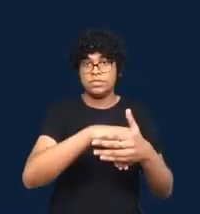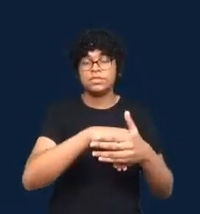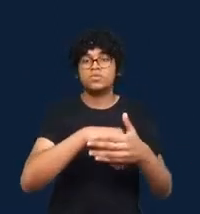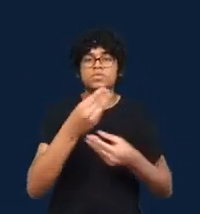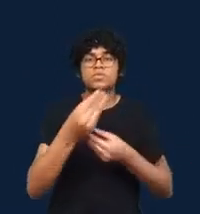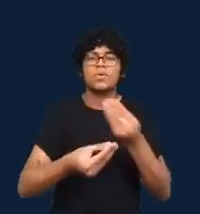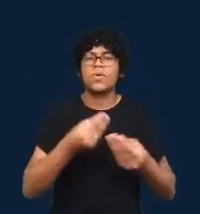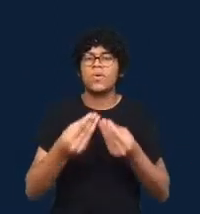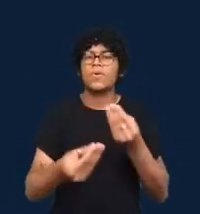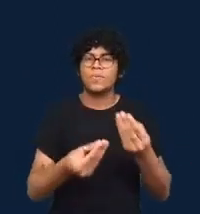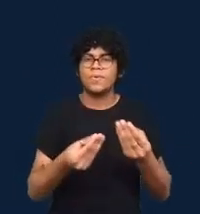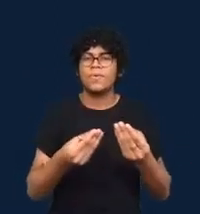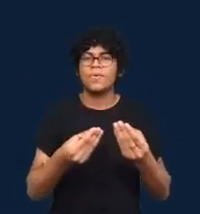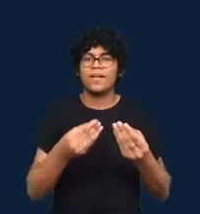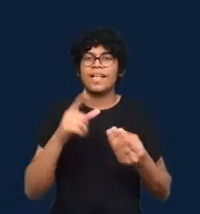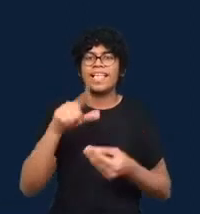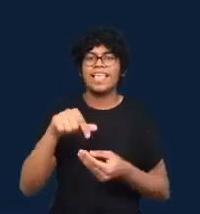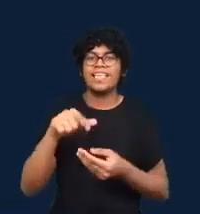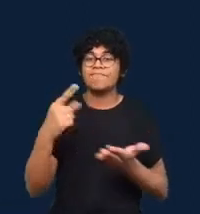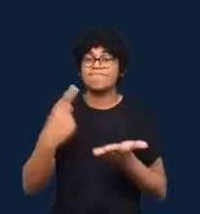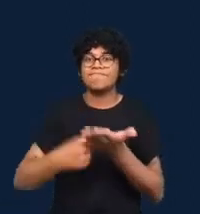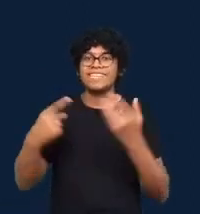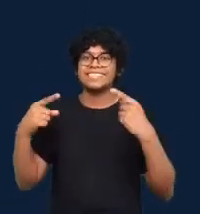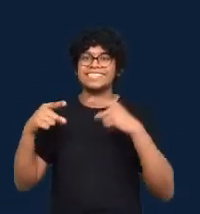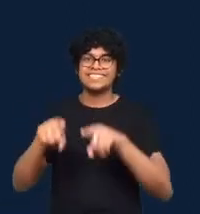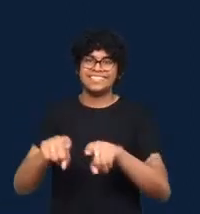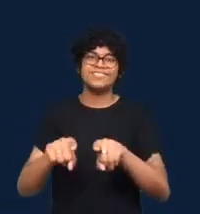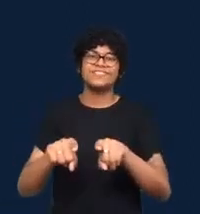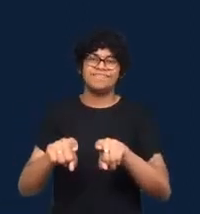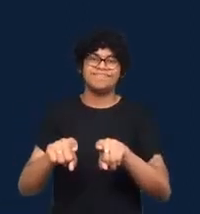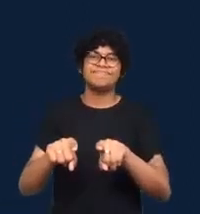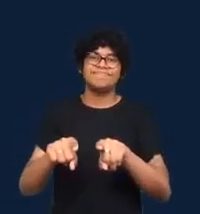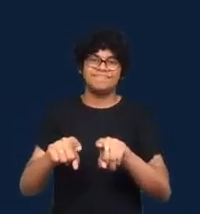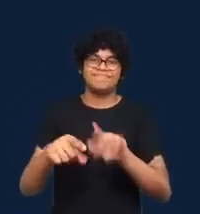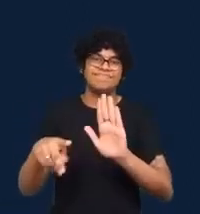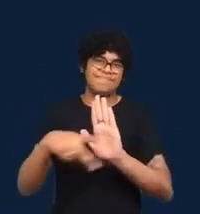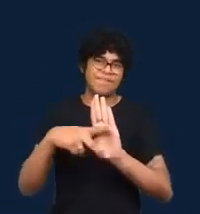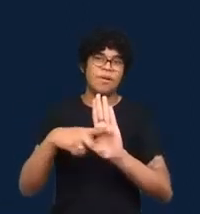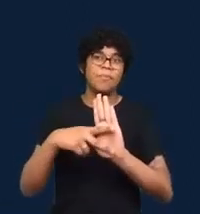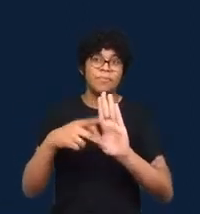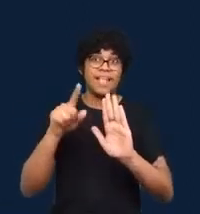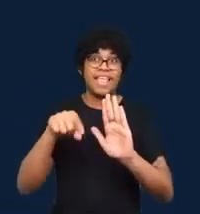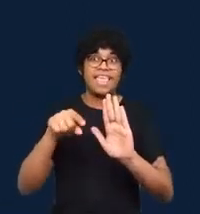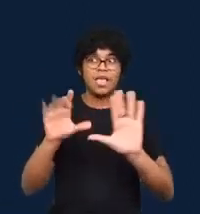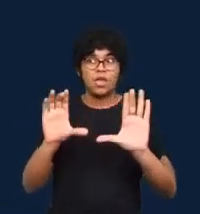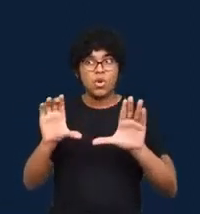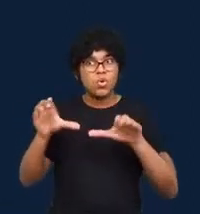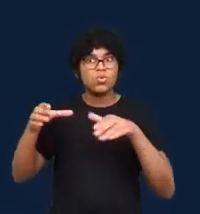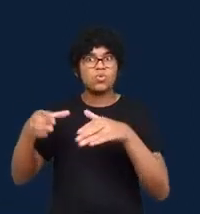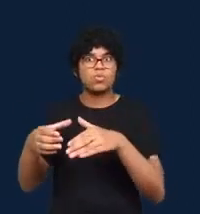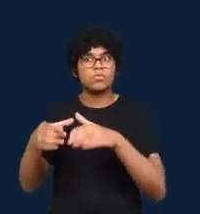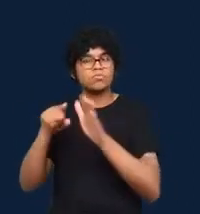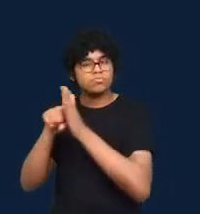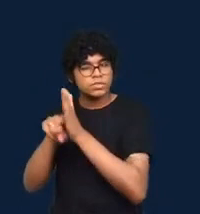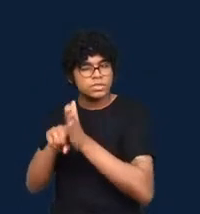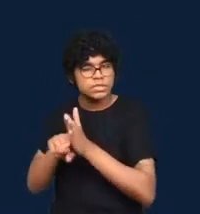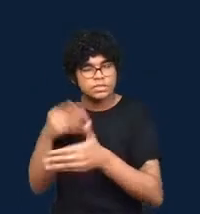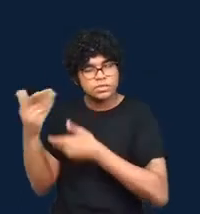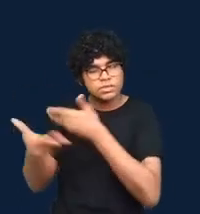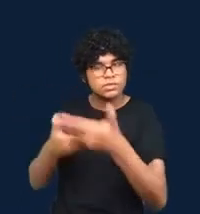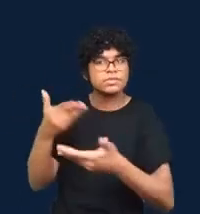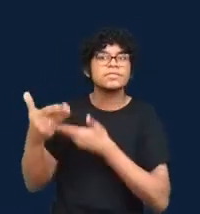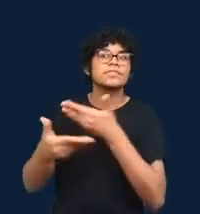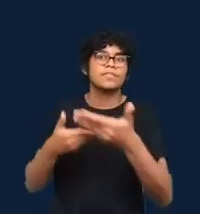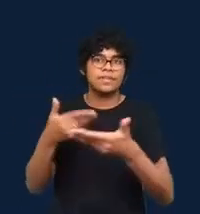book is really a collective experiment in accounting for data journalism practices. It spans a